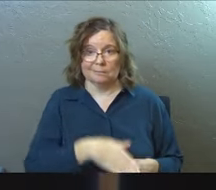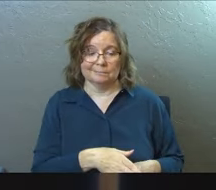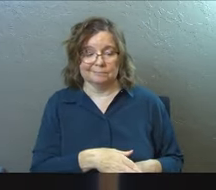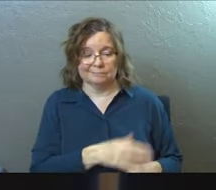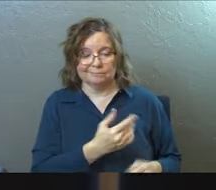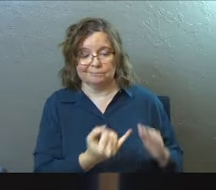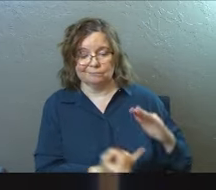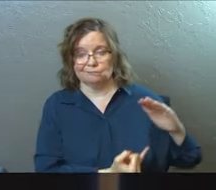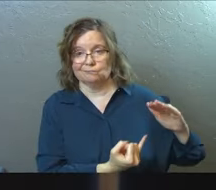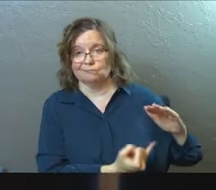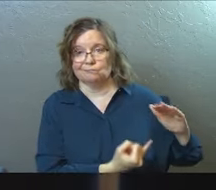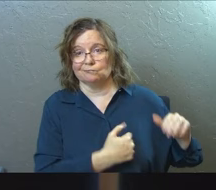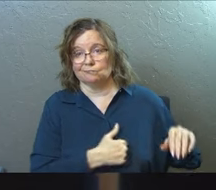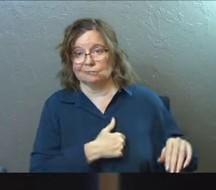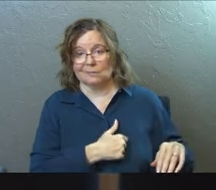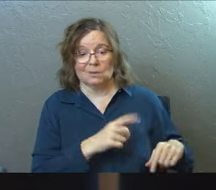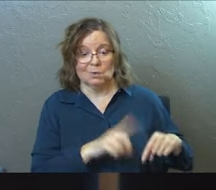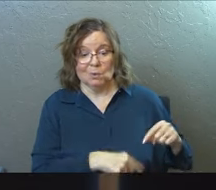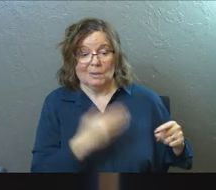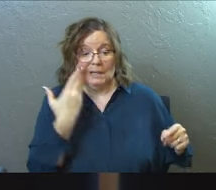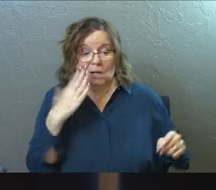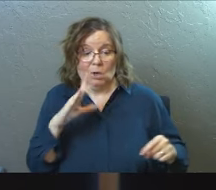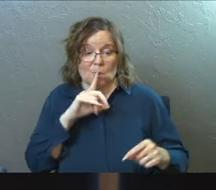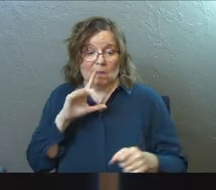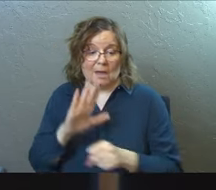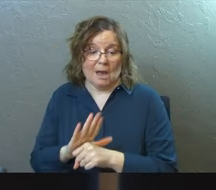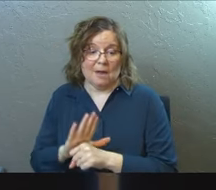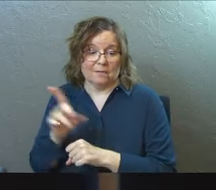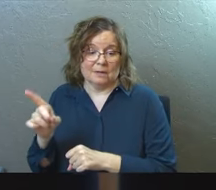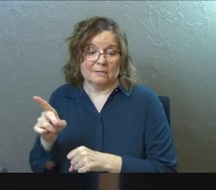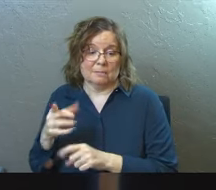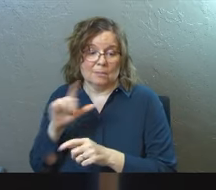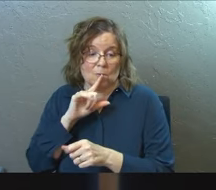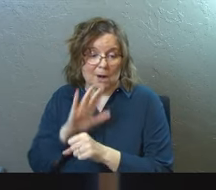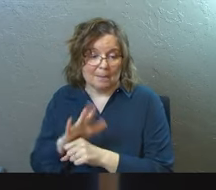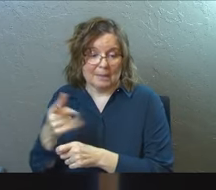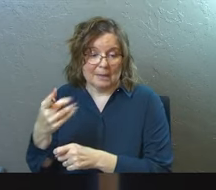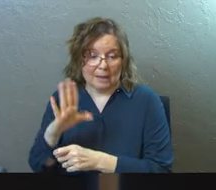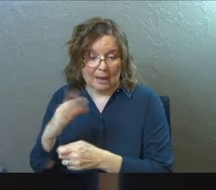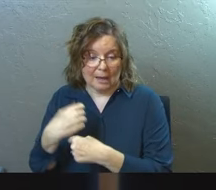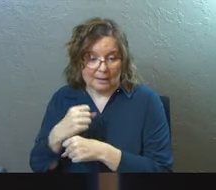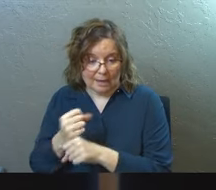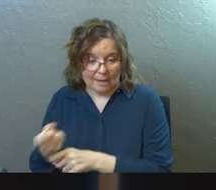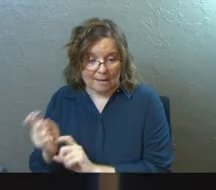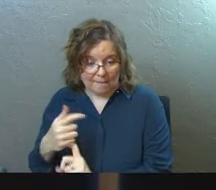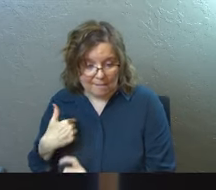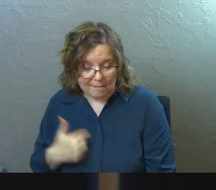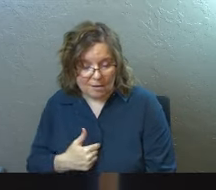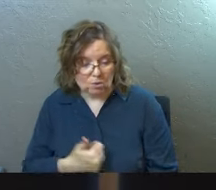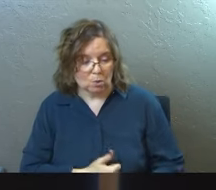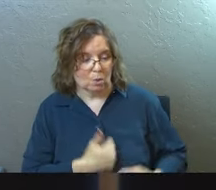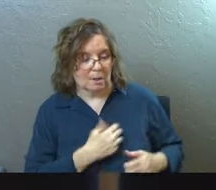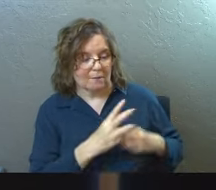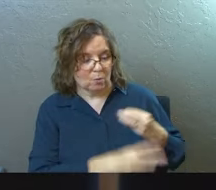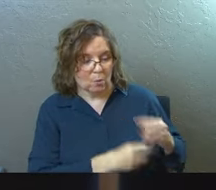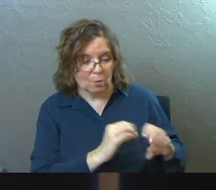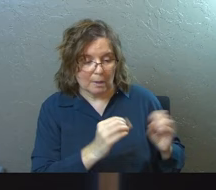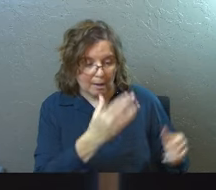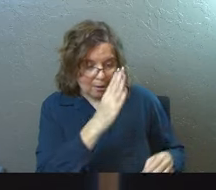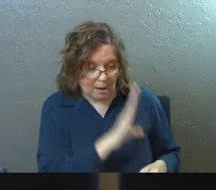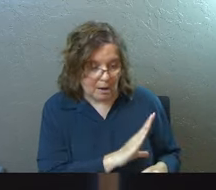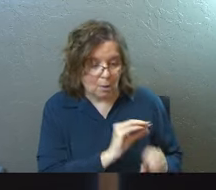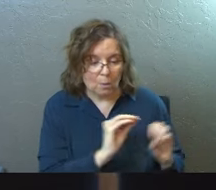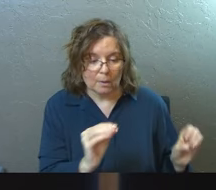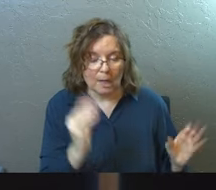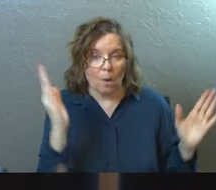among the people of Israel. And you did not know the covenant promises that God made to them. You lived in this world without God